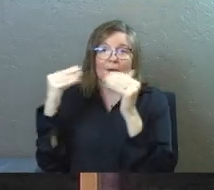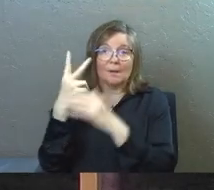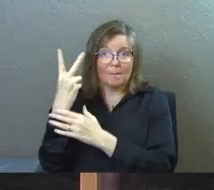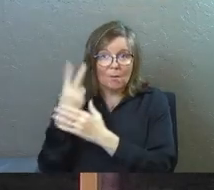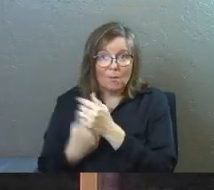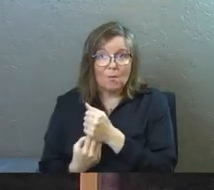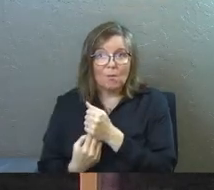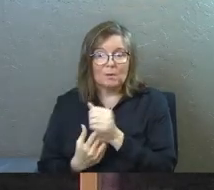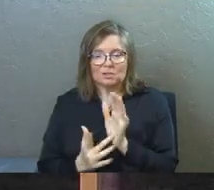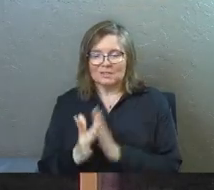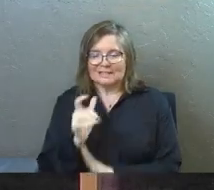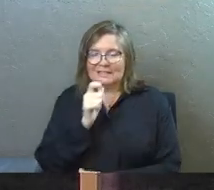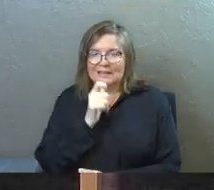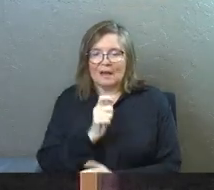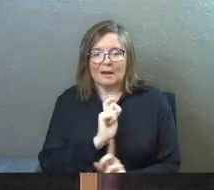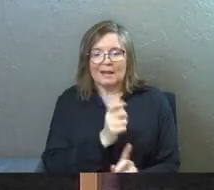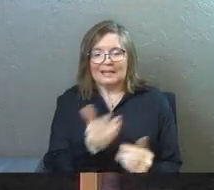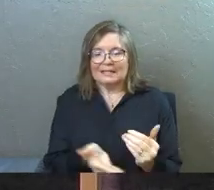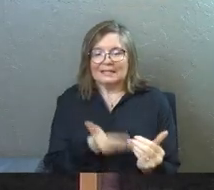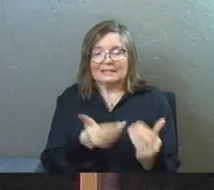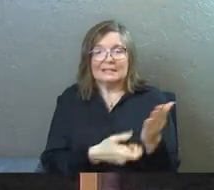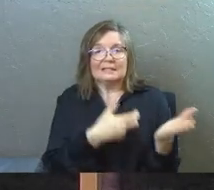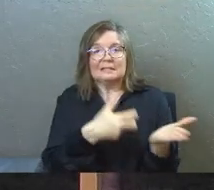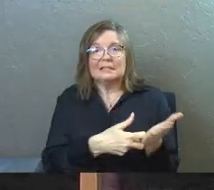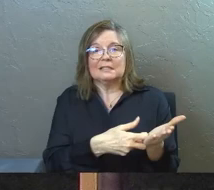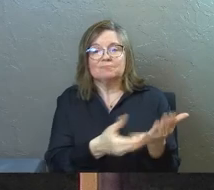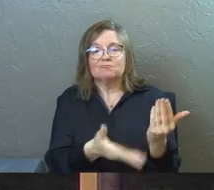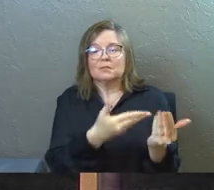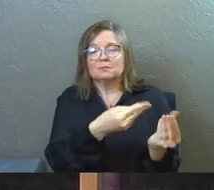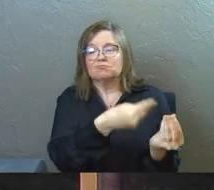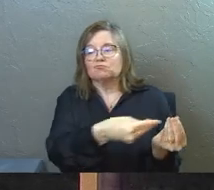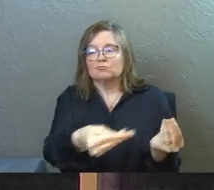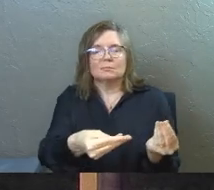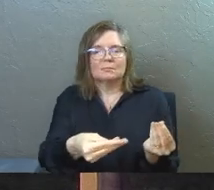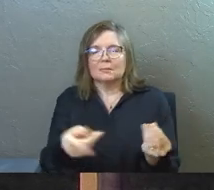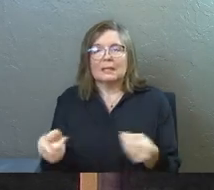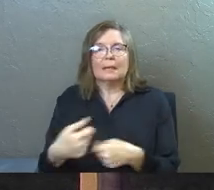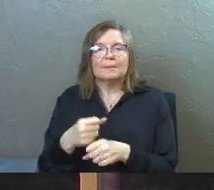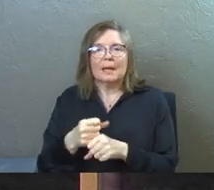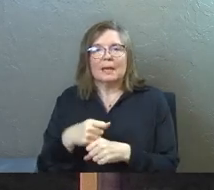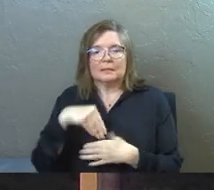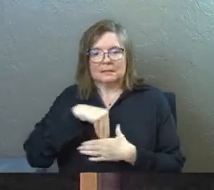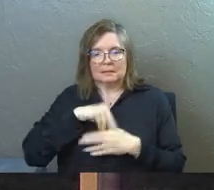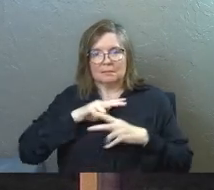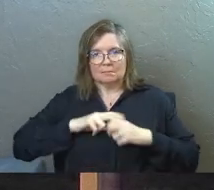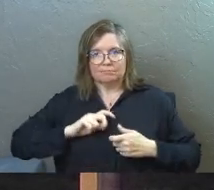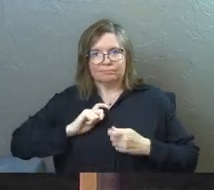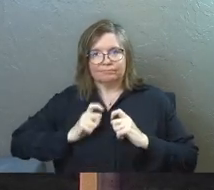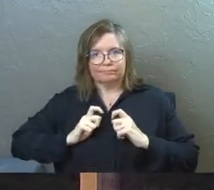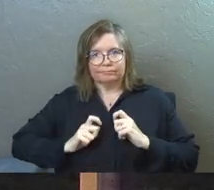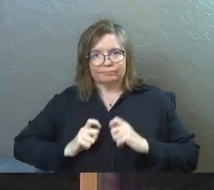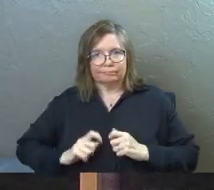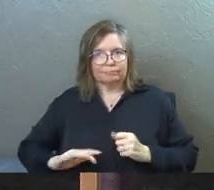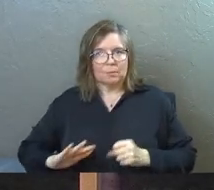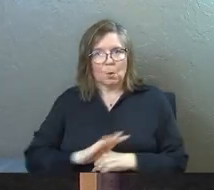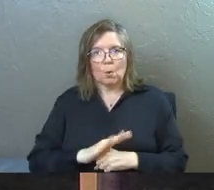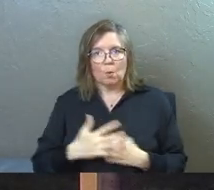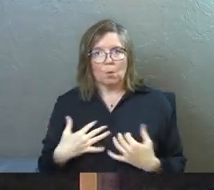It's both. Jesus does not hand out easy tickets to heaven and Jesus makes us whole. Remember that.